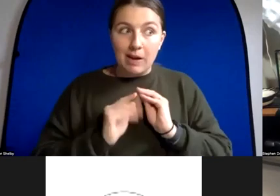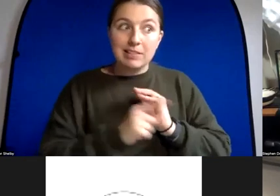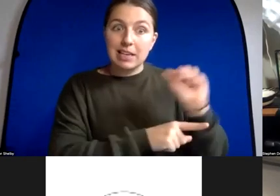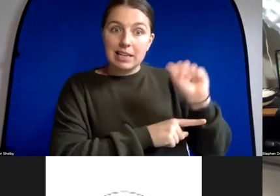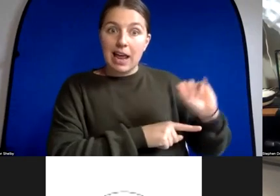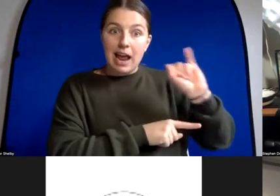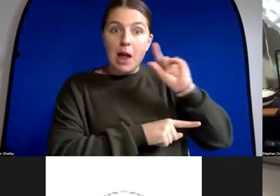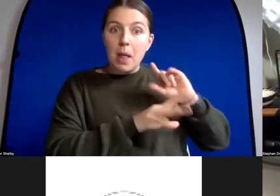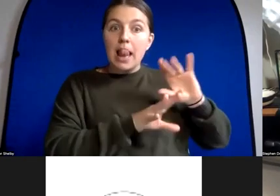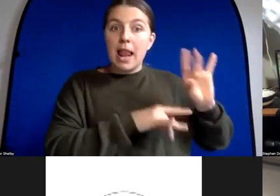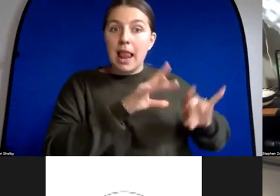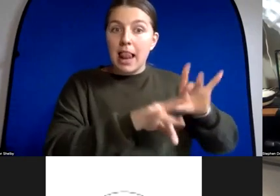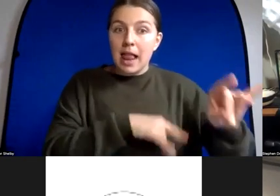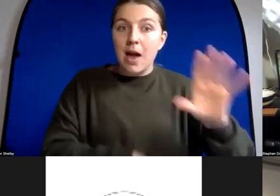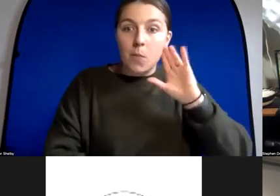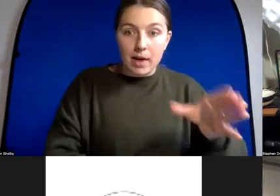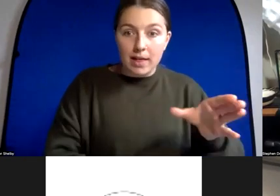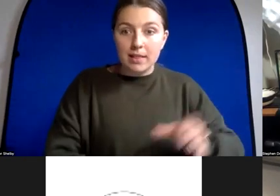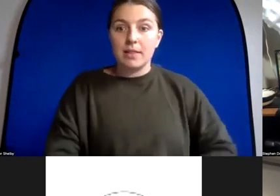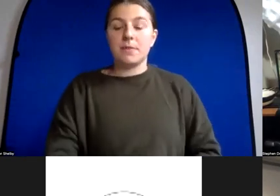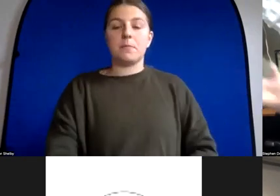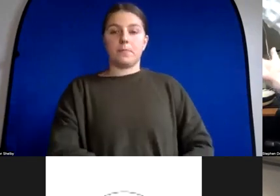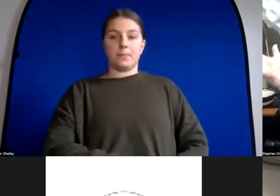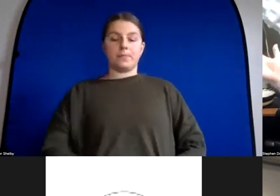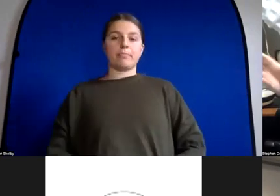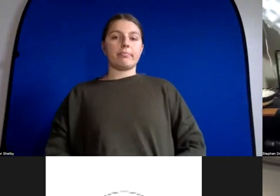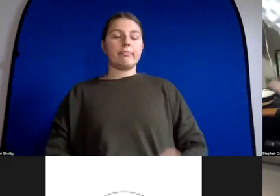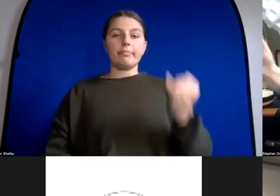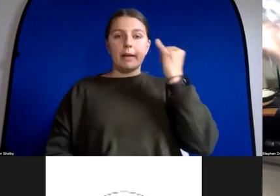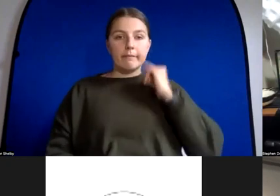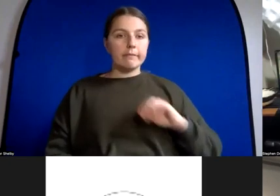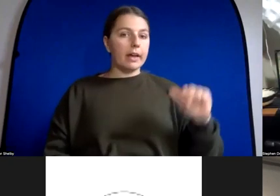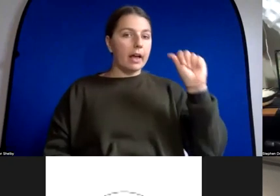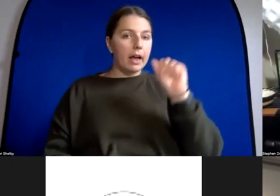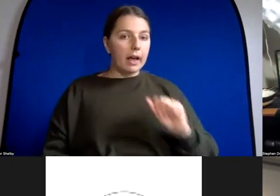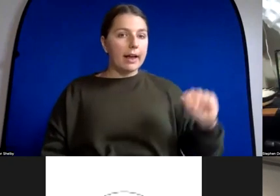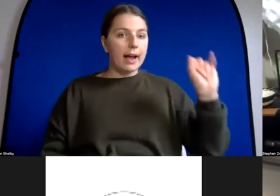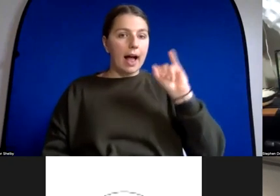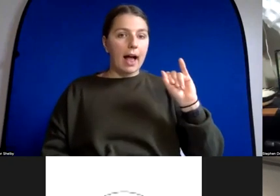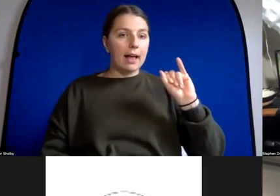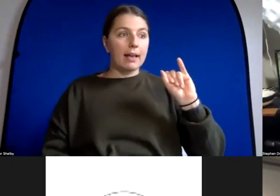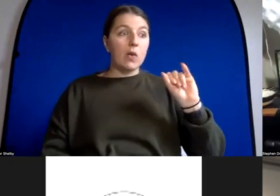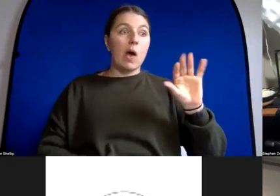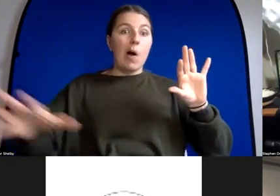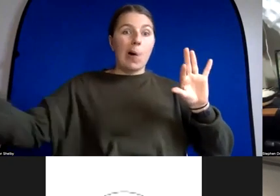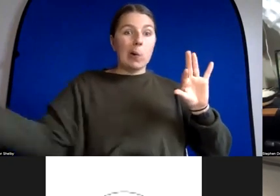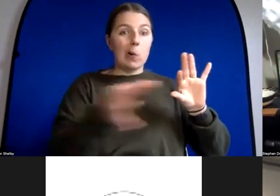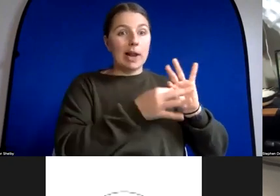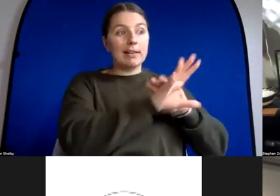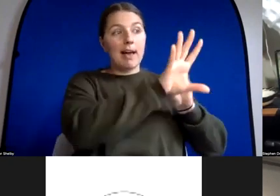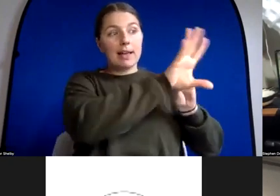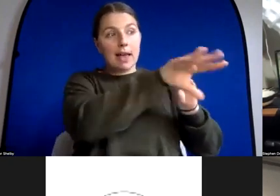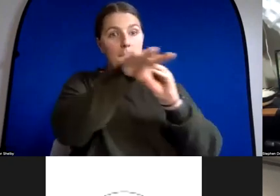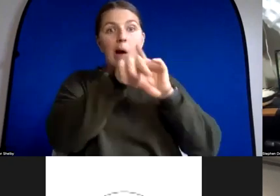hook up an ai to you know cameras pointing out or traveling around the world they're going to get all of that experience